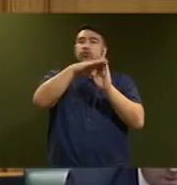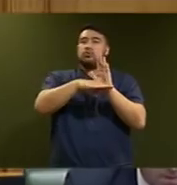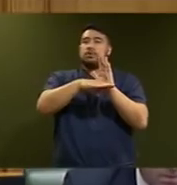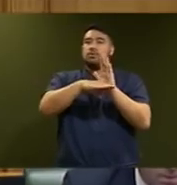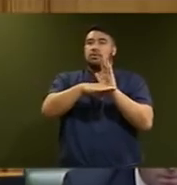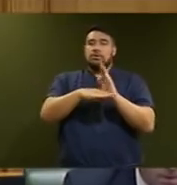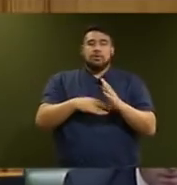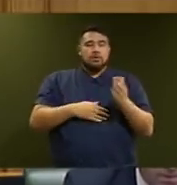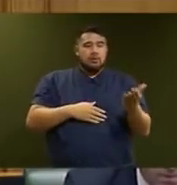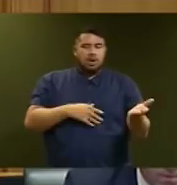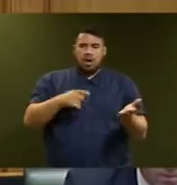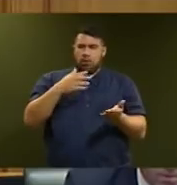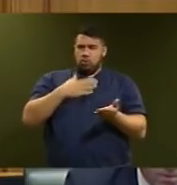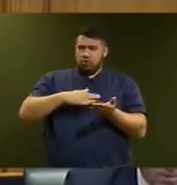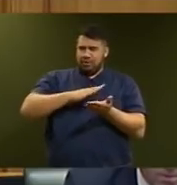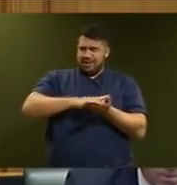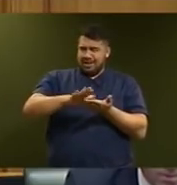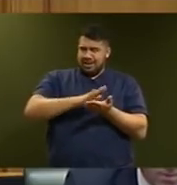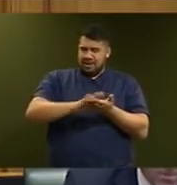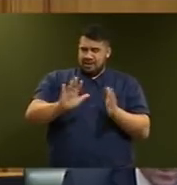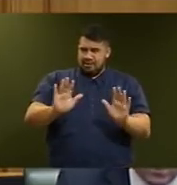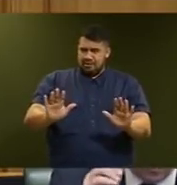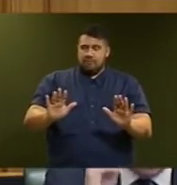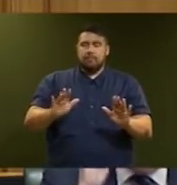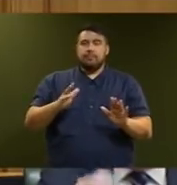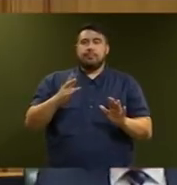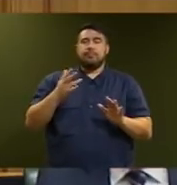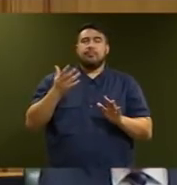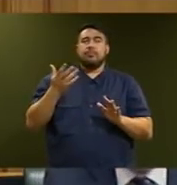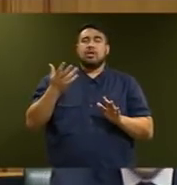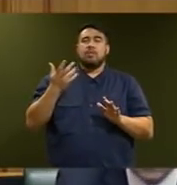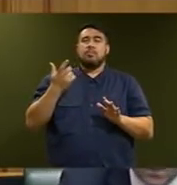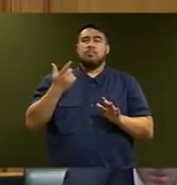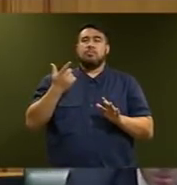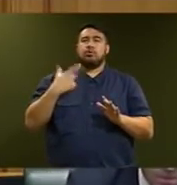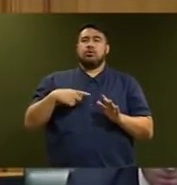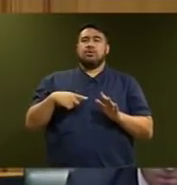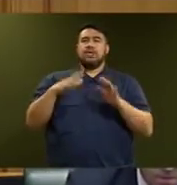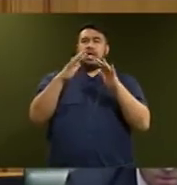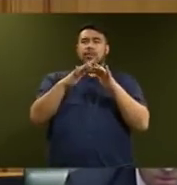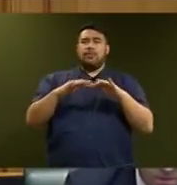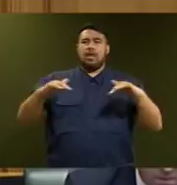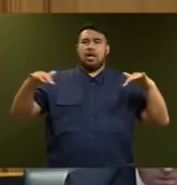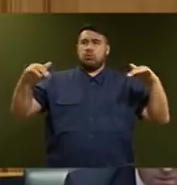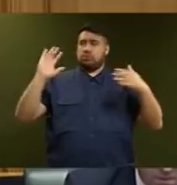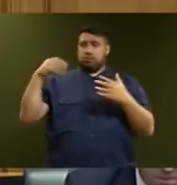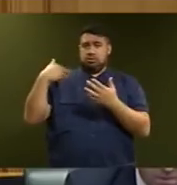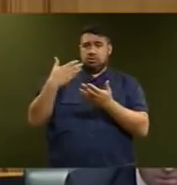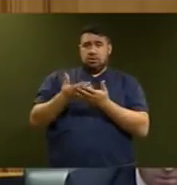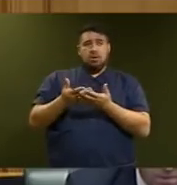order, the... Well, just to clear this up, because I thought... I have viewed the House today running in a fairly smooth sort of way in which